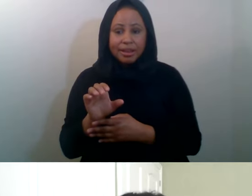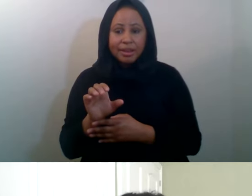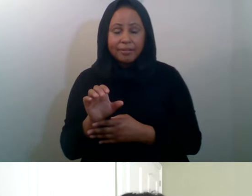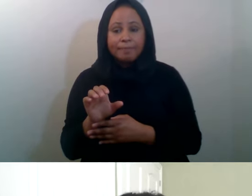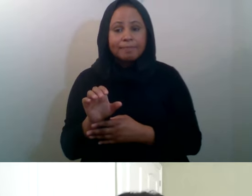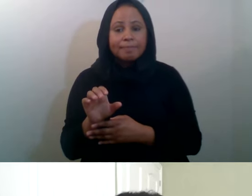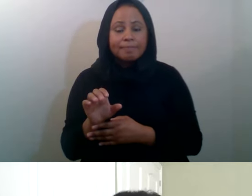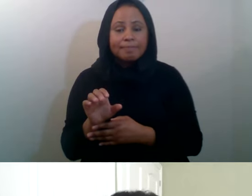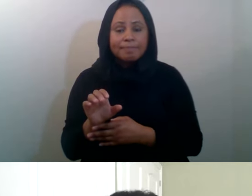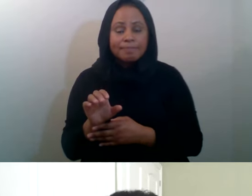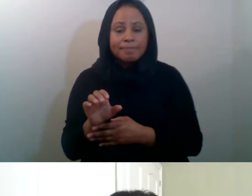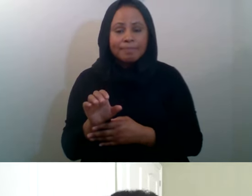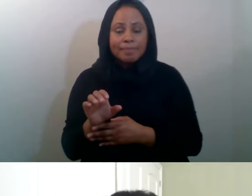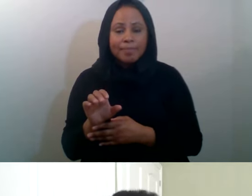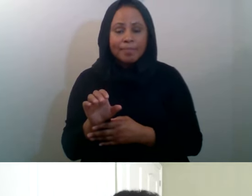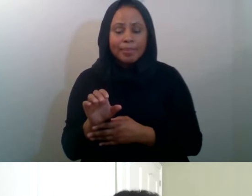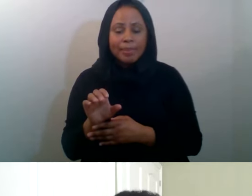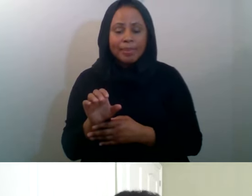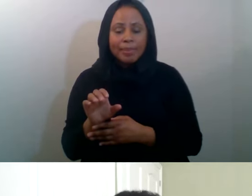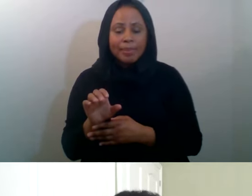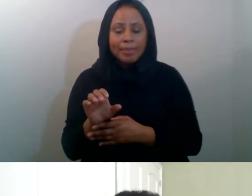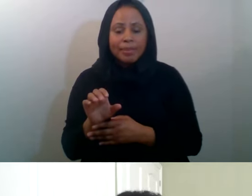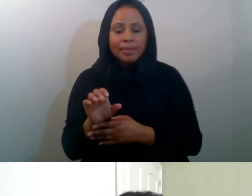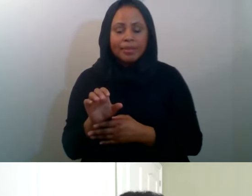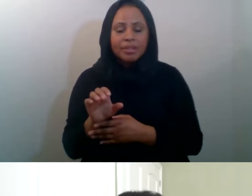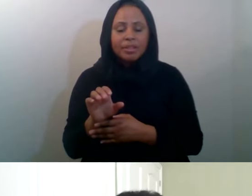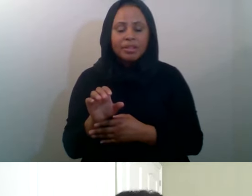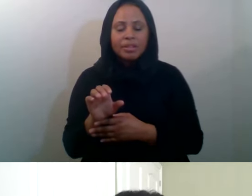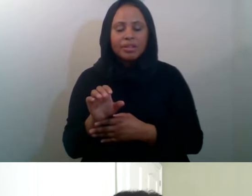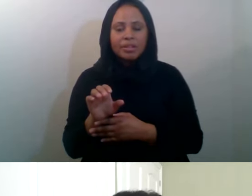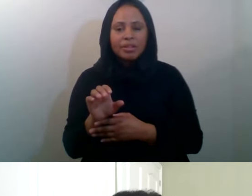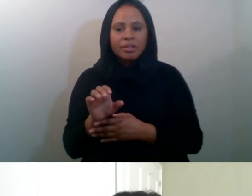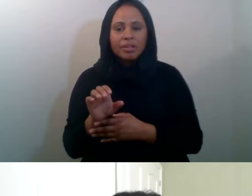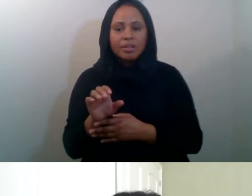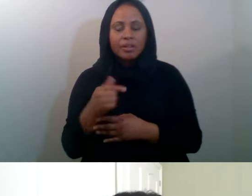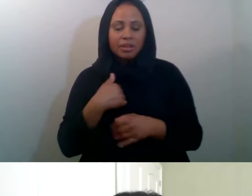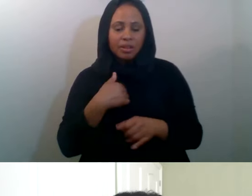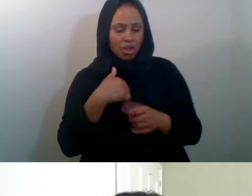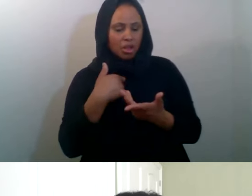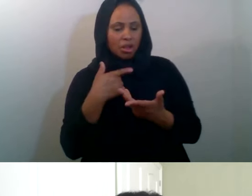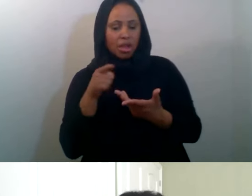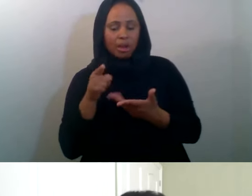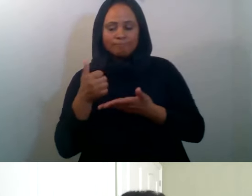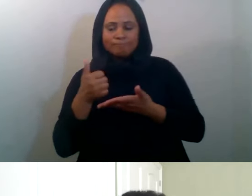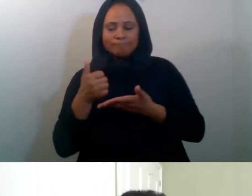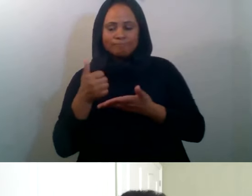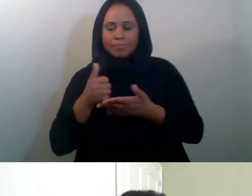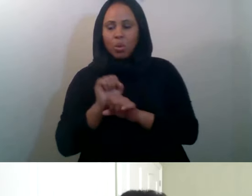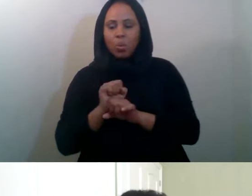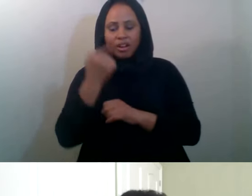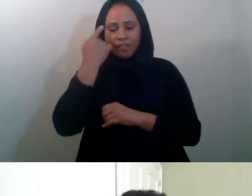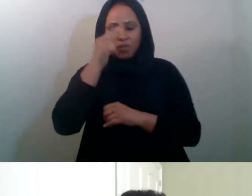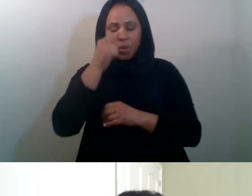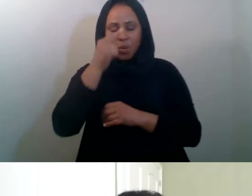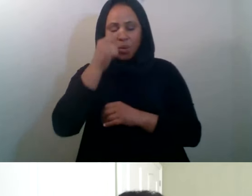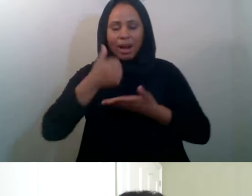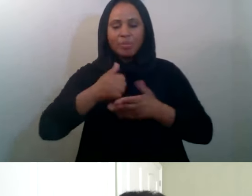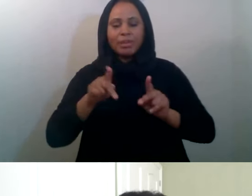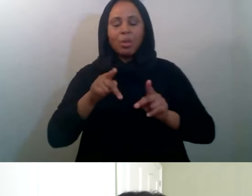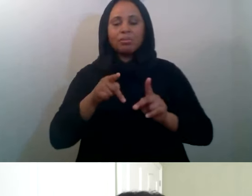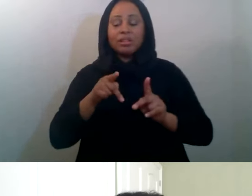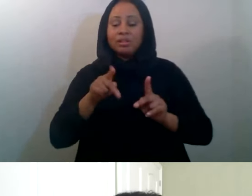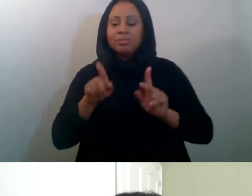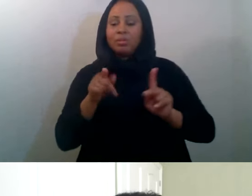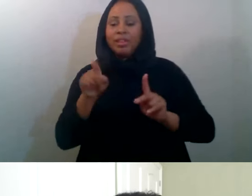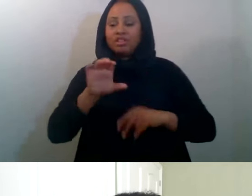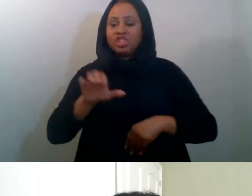the grocery runs, um, for people in Chicagoland during COVID. Um, and we were helping out people that weren't even Muslim